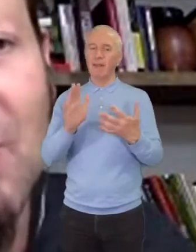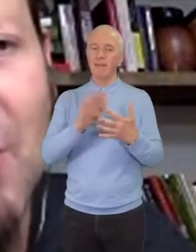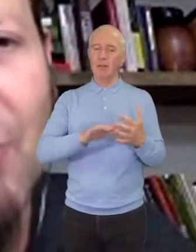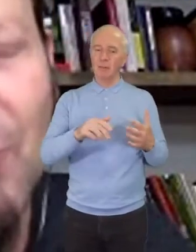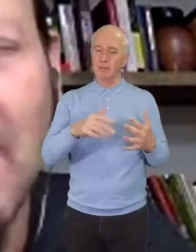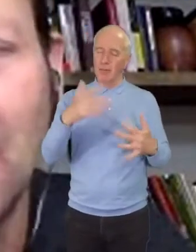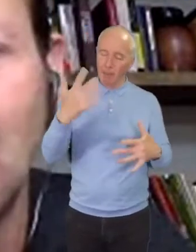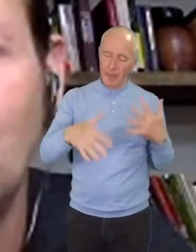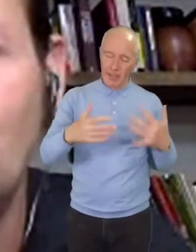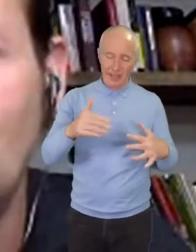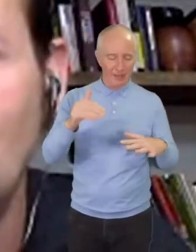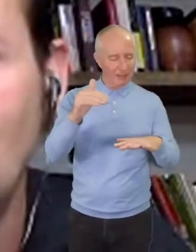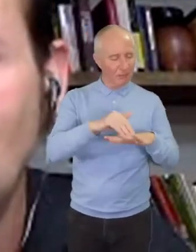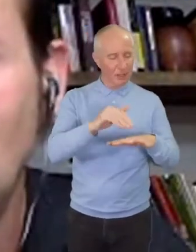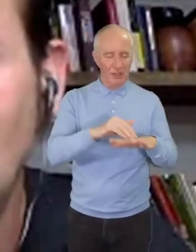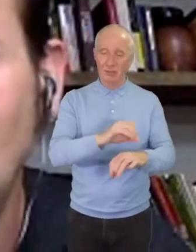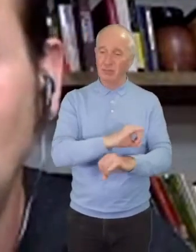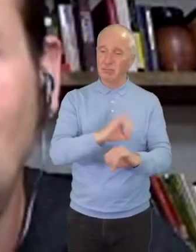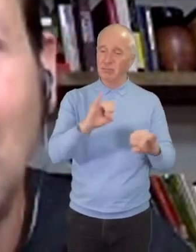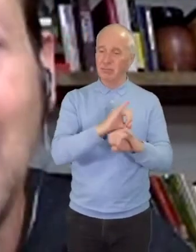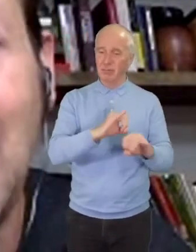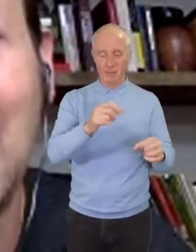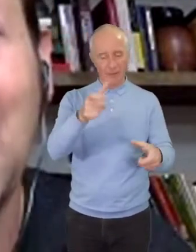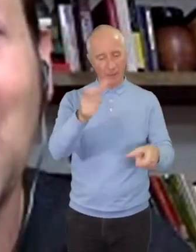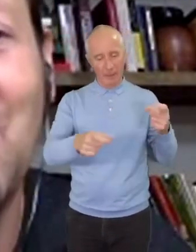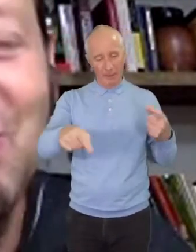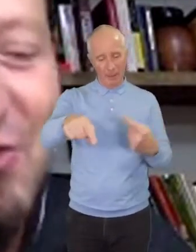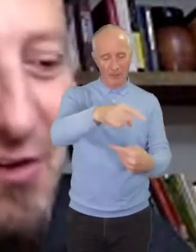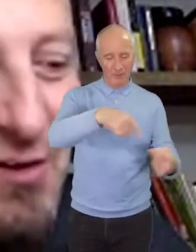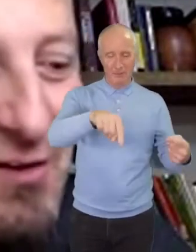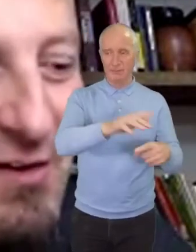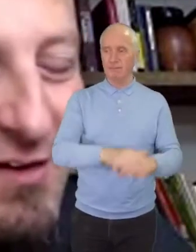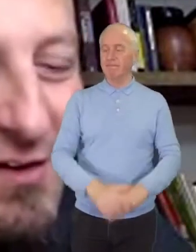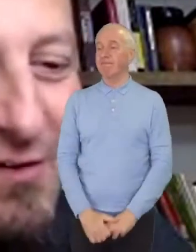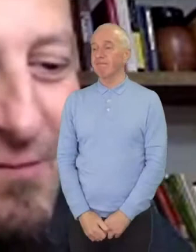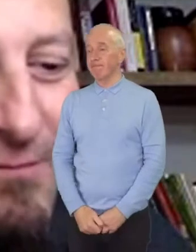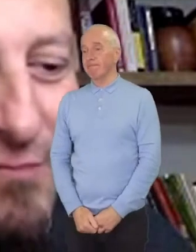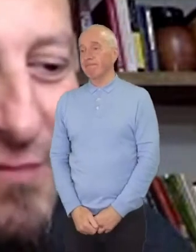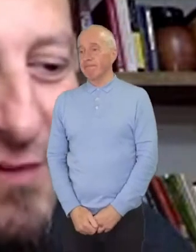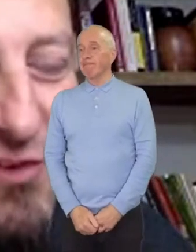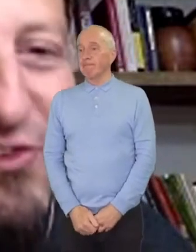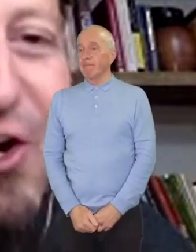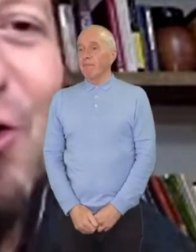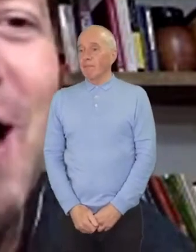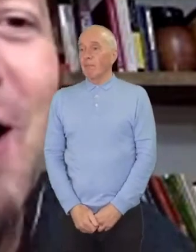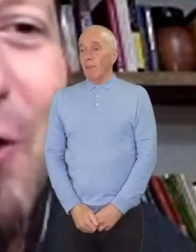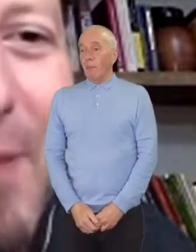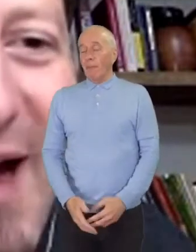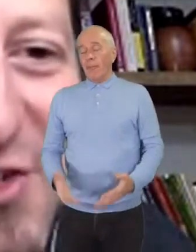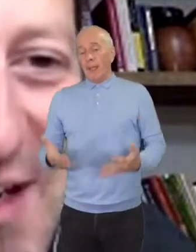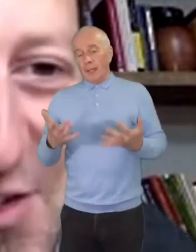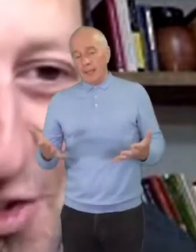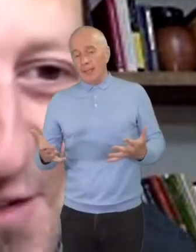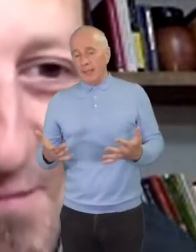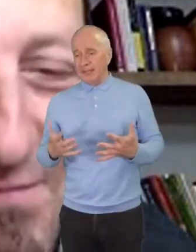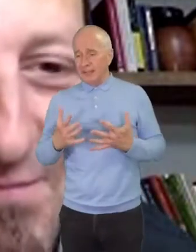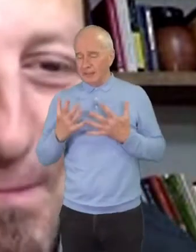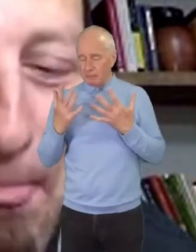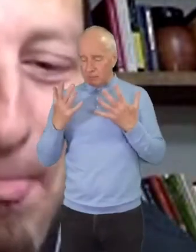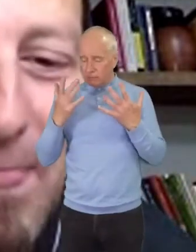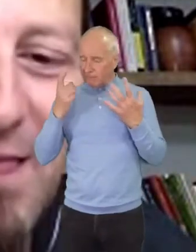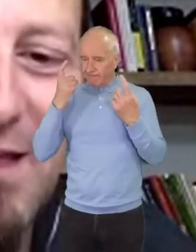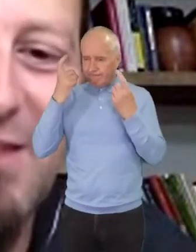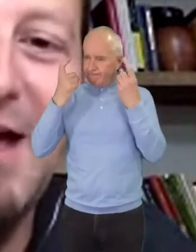crises of those around us. And let us stir our imagination